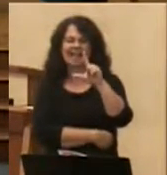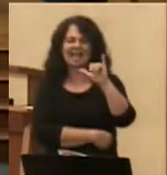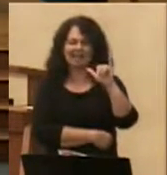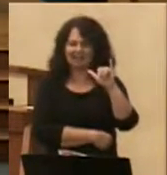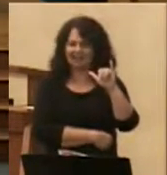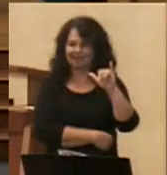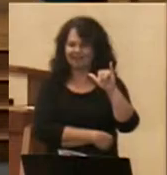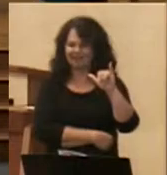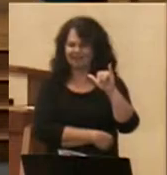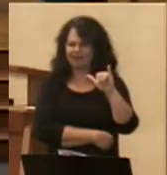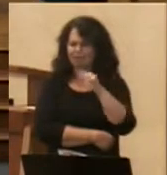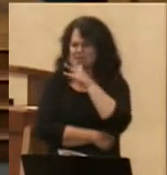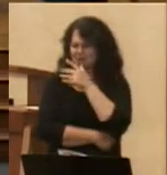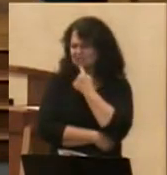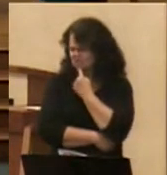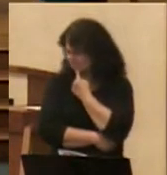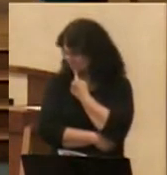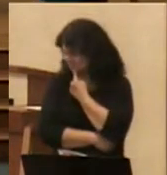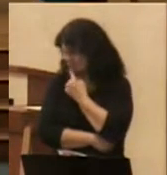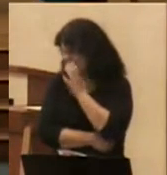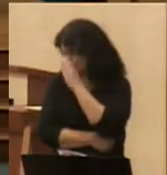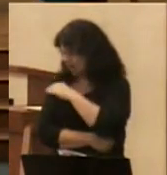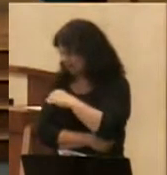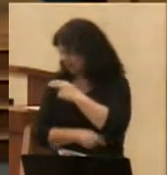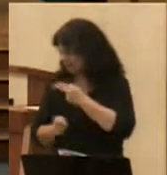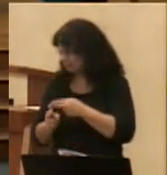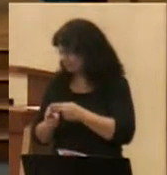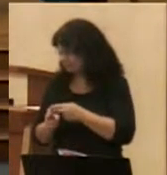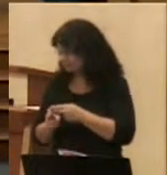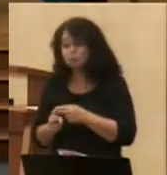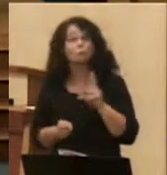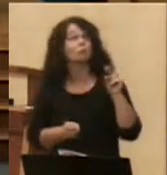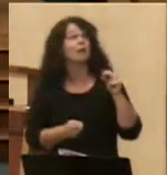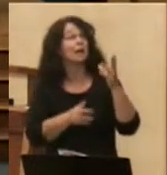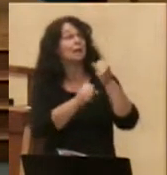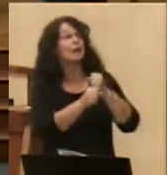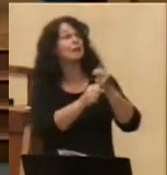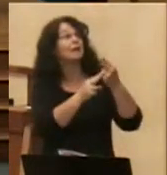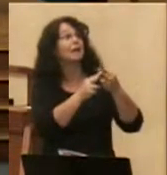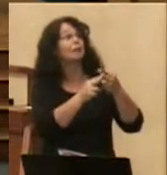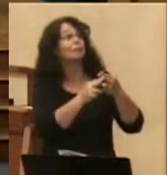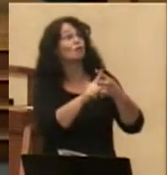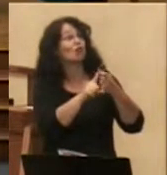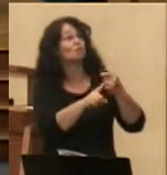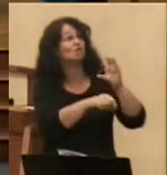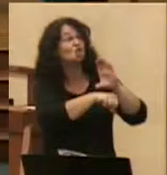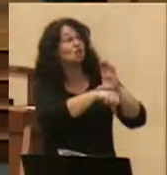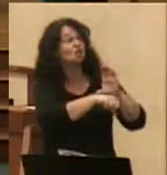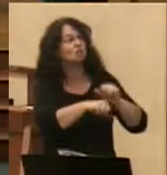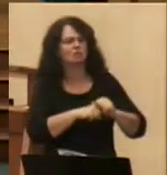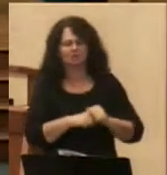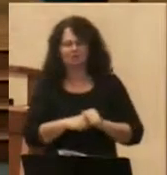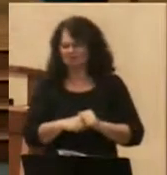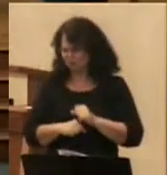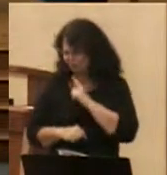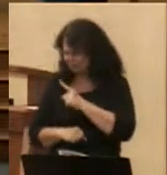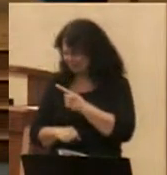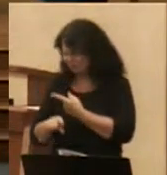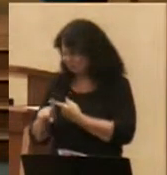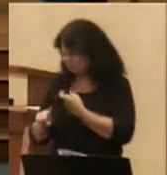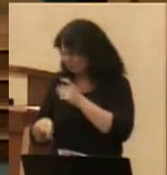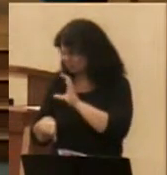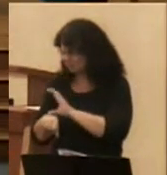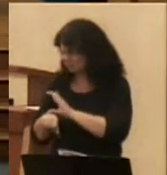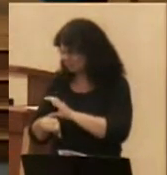bear. She said, Well, I got the name from church. You got the name from church? The mother asked with a